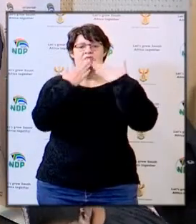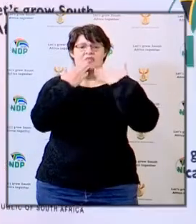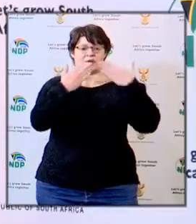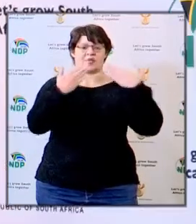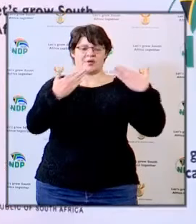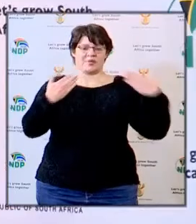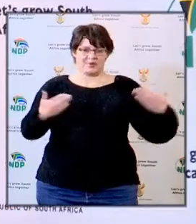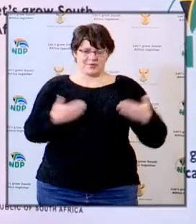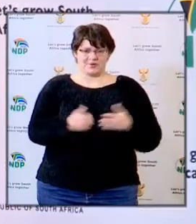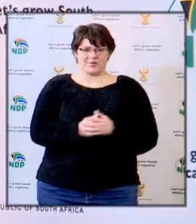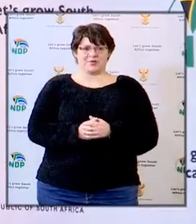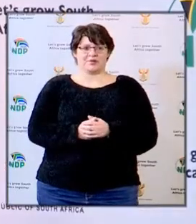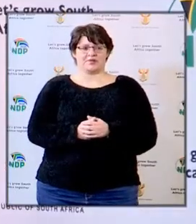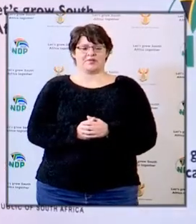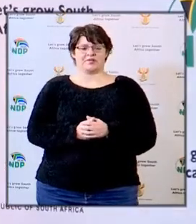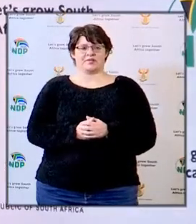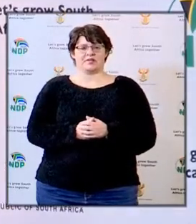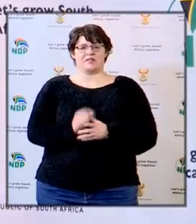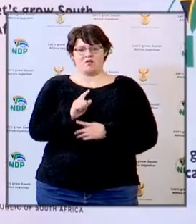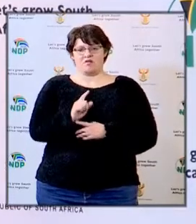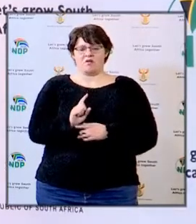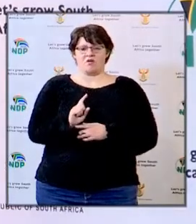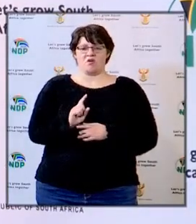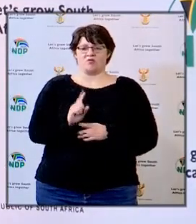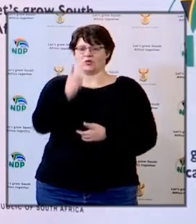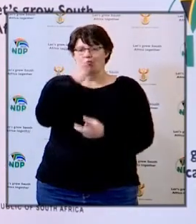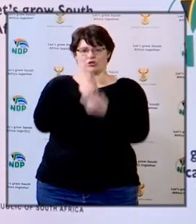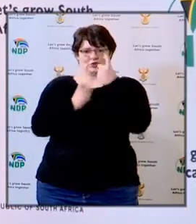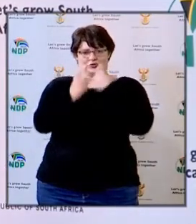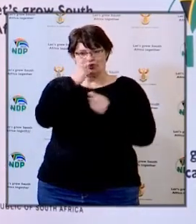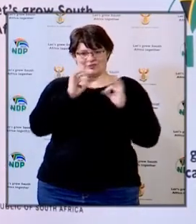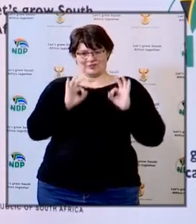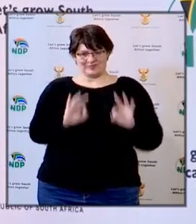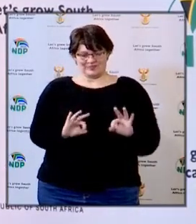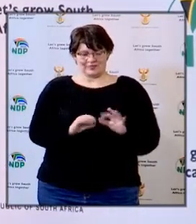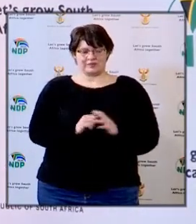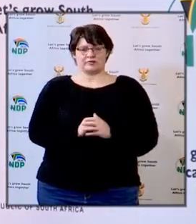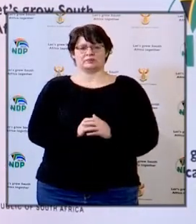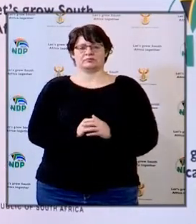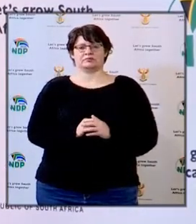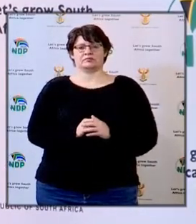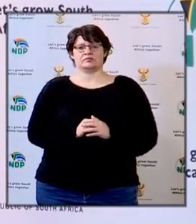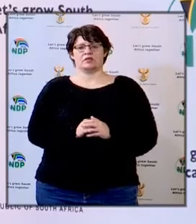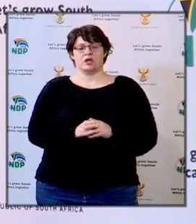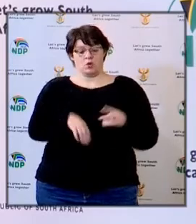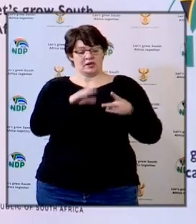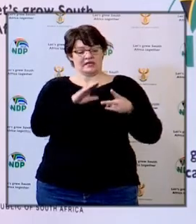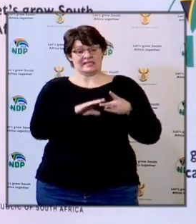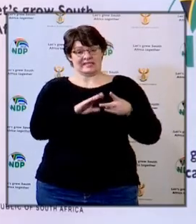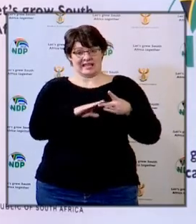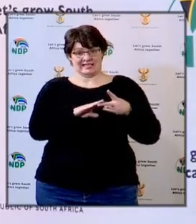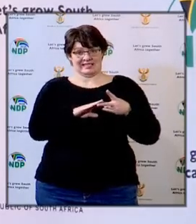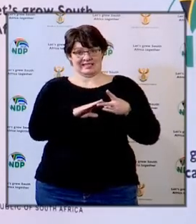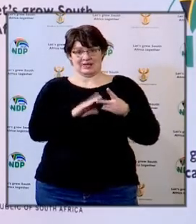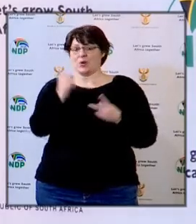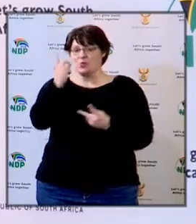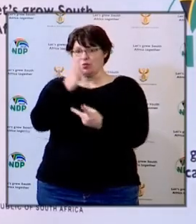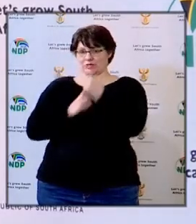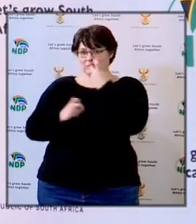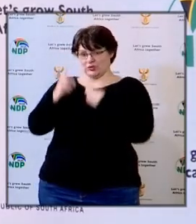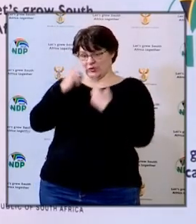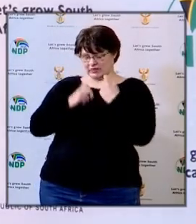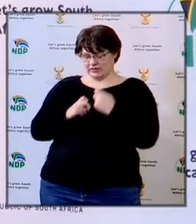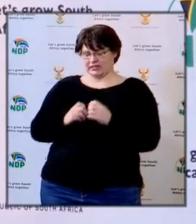so much for that first round of questions we will now go to the second round of questions